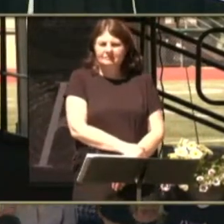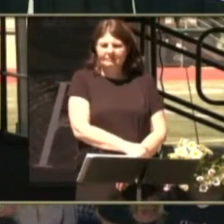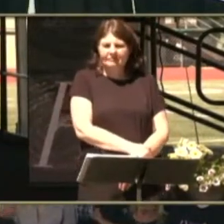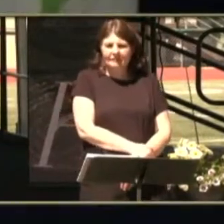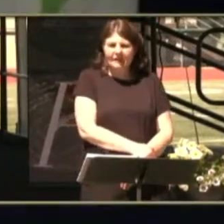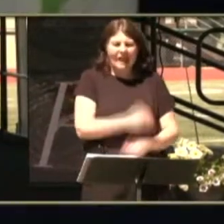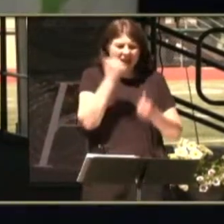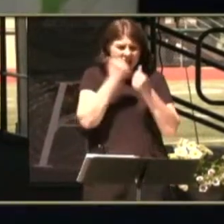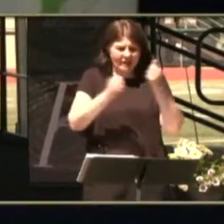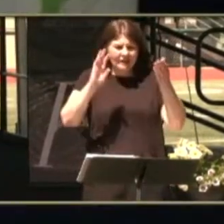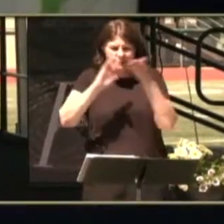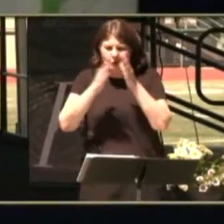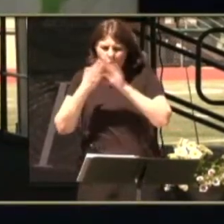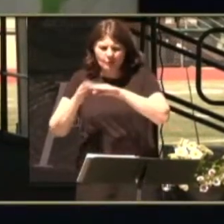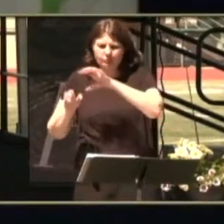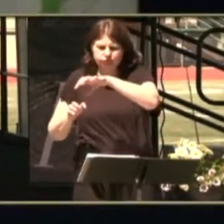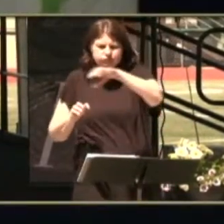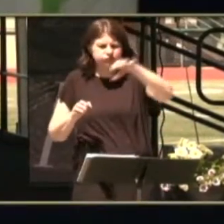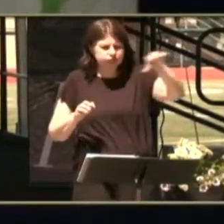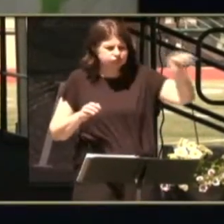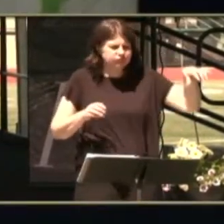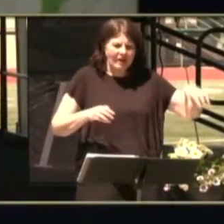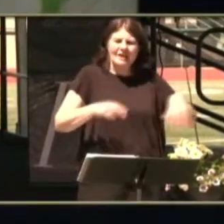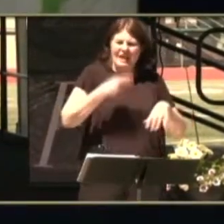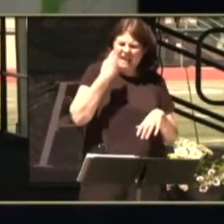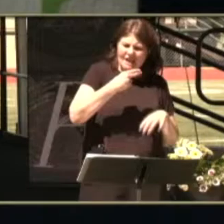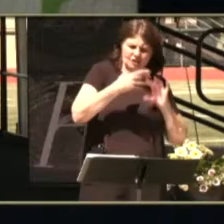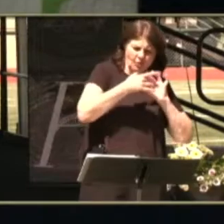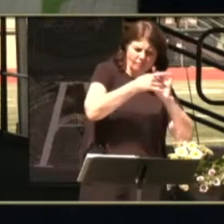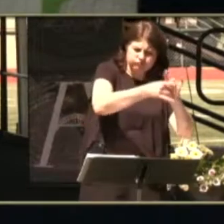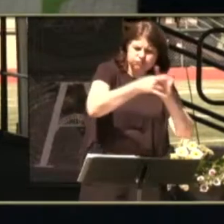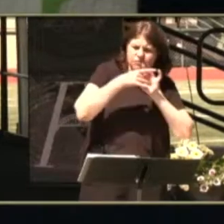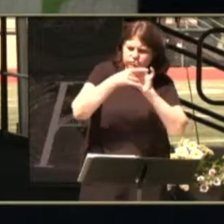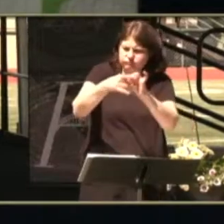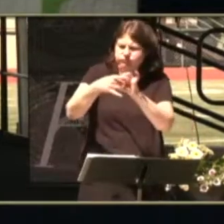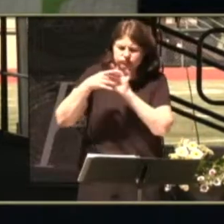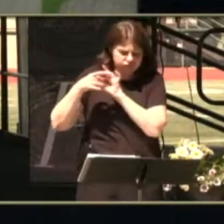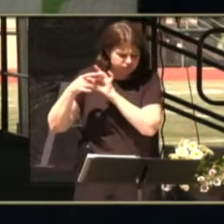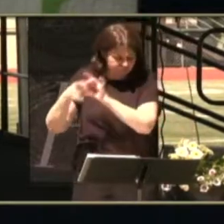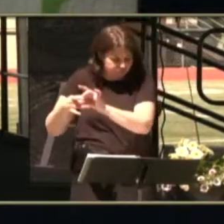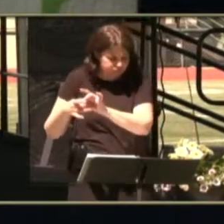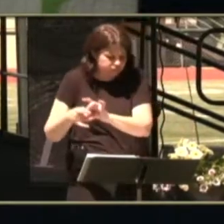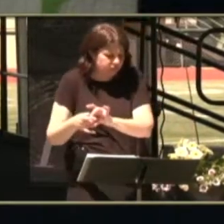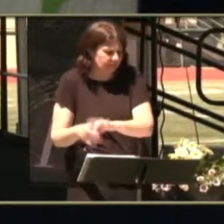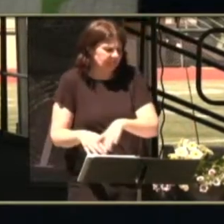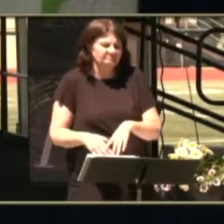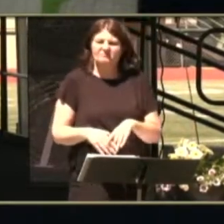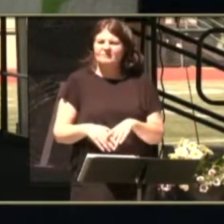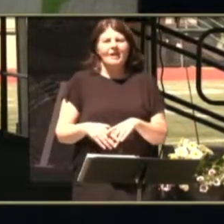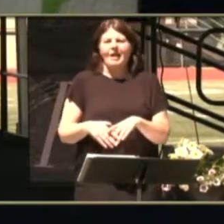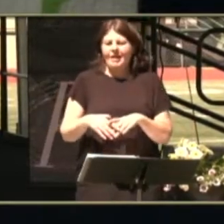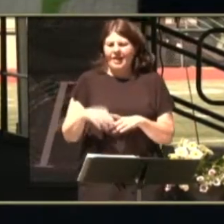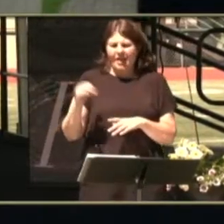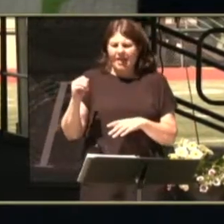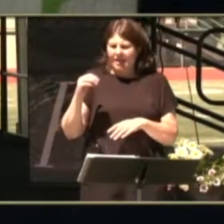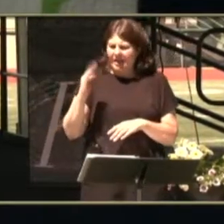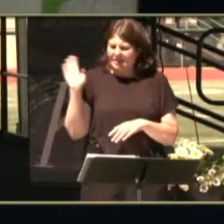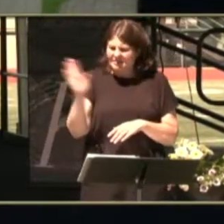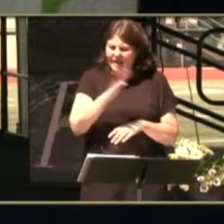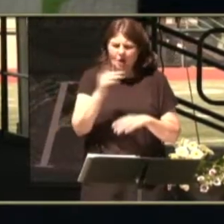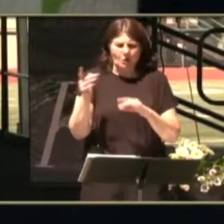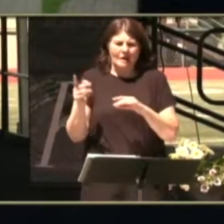Each community is rooted in their respective history that has led to this moment.